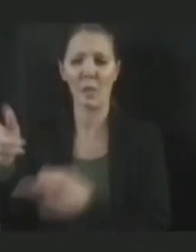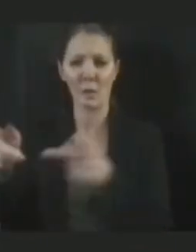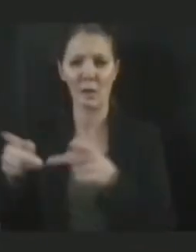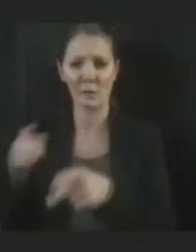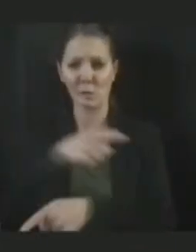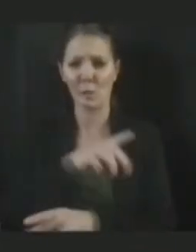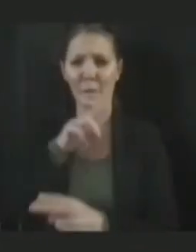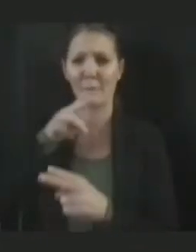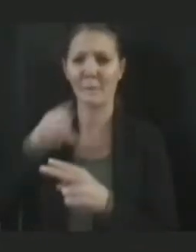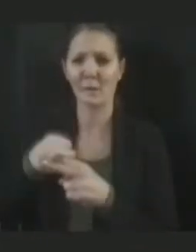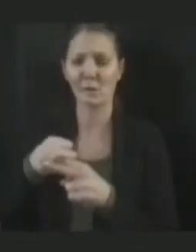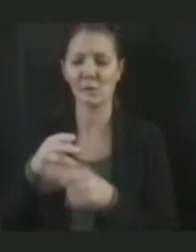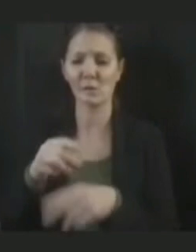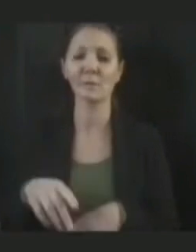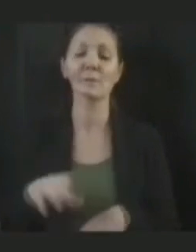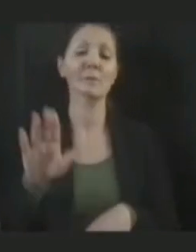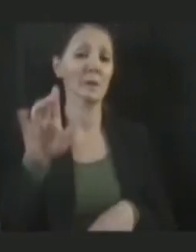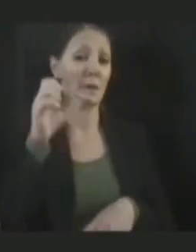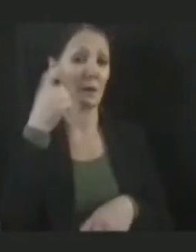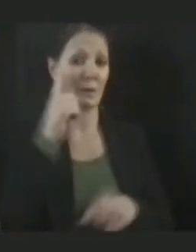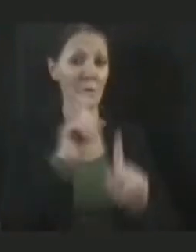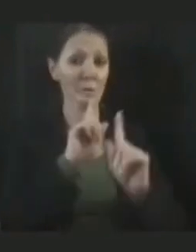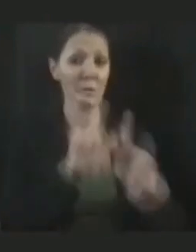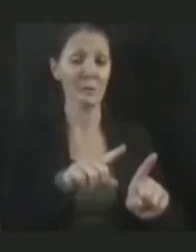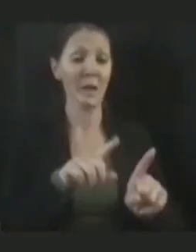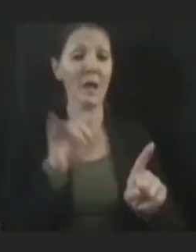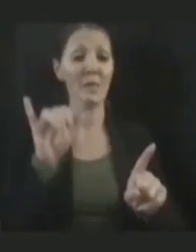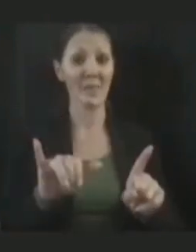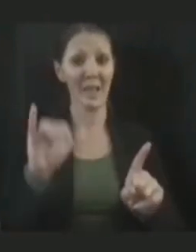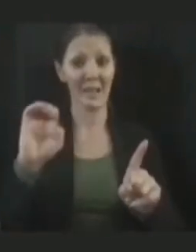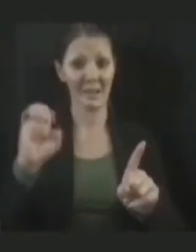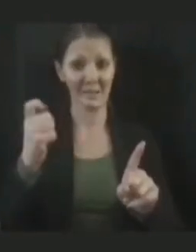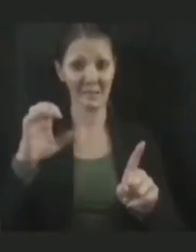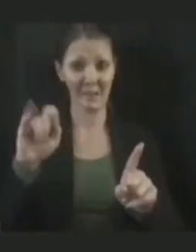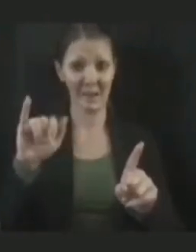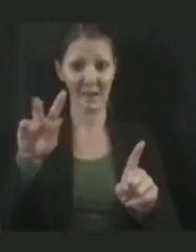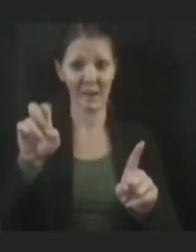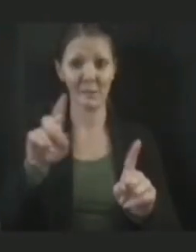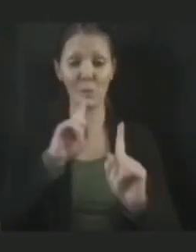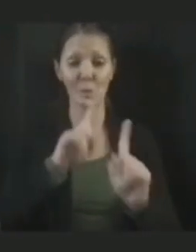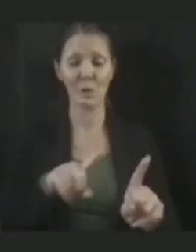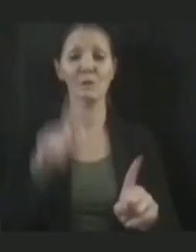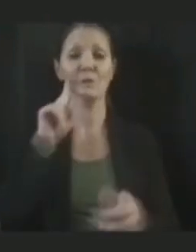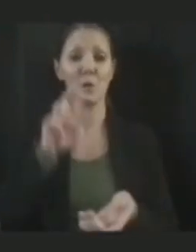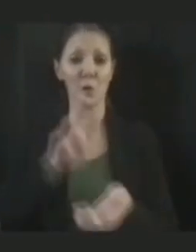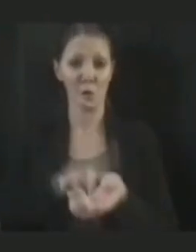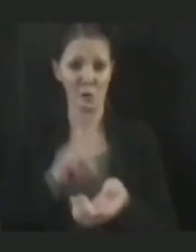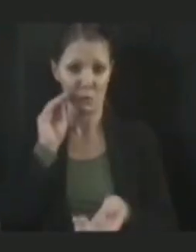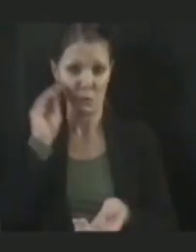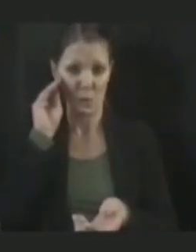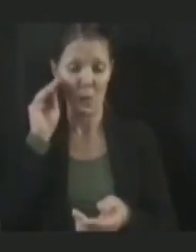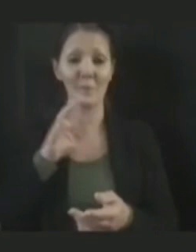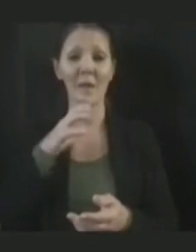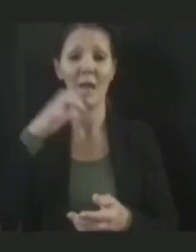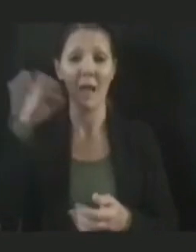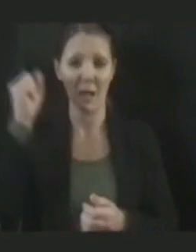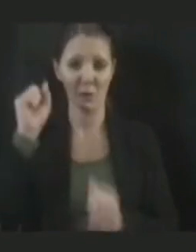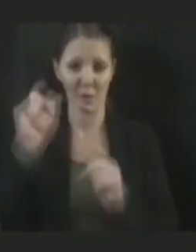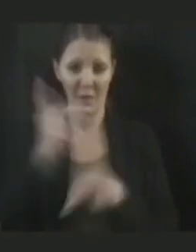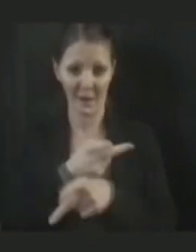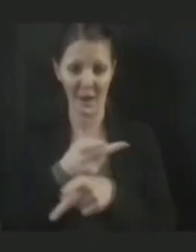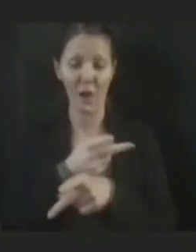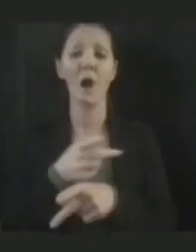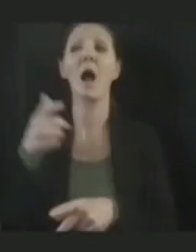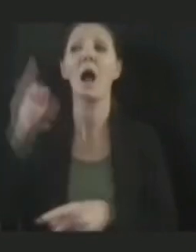The executive order is directed at the nursing homes and elderly care, and the hospitals are doing this voluntarily on their own.